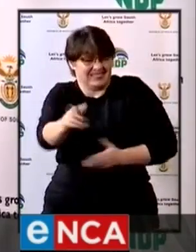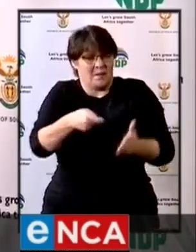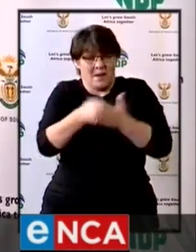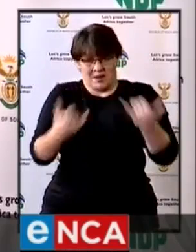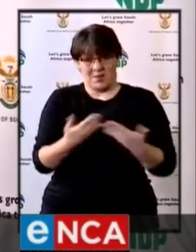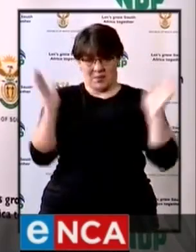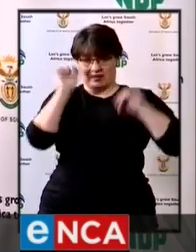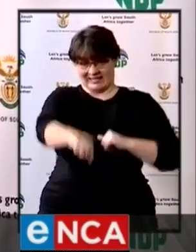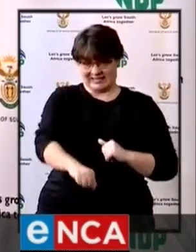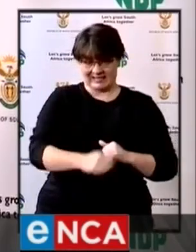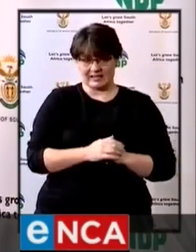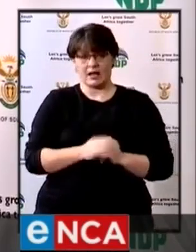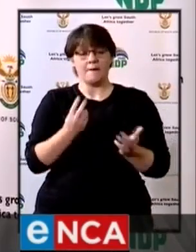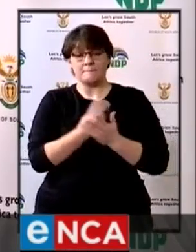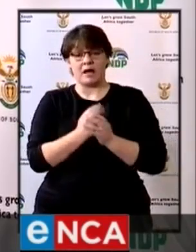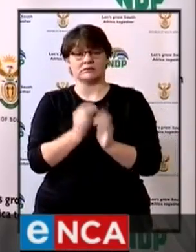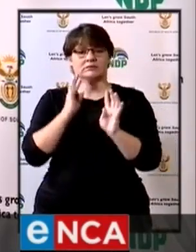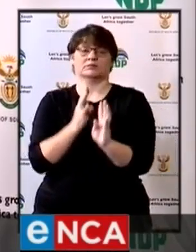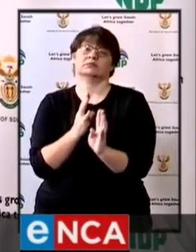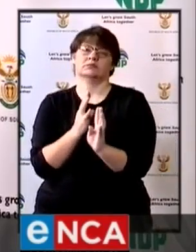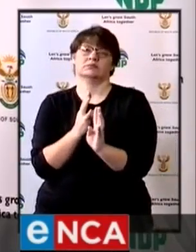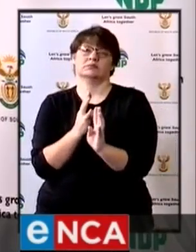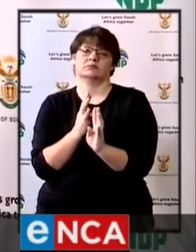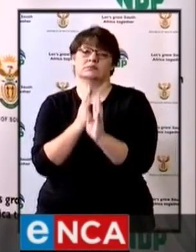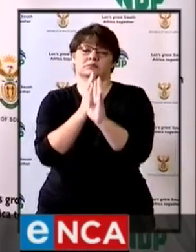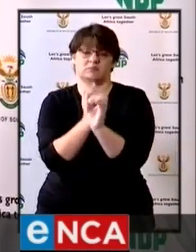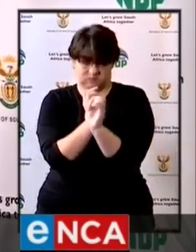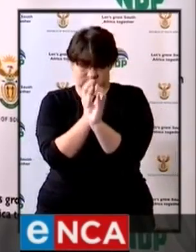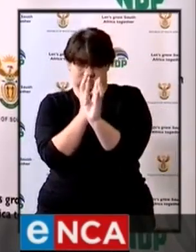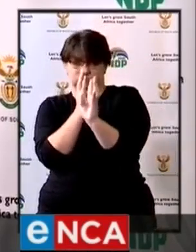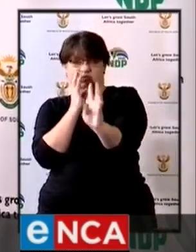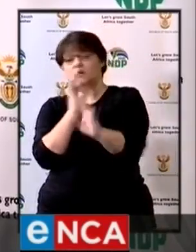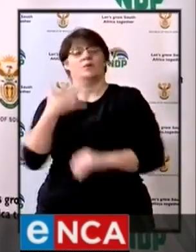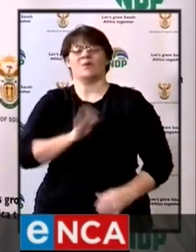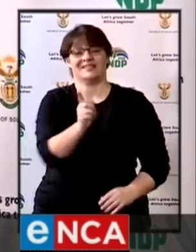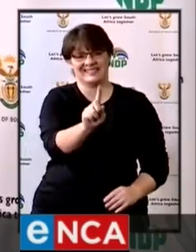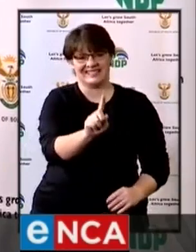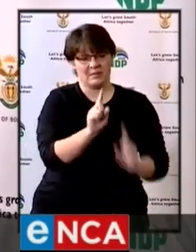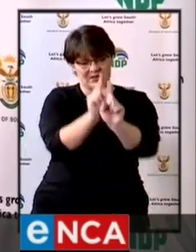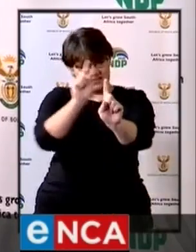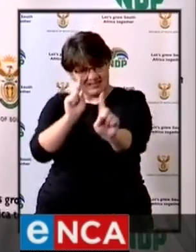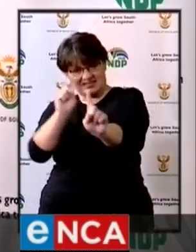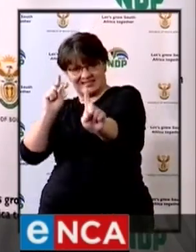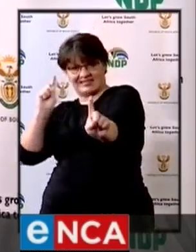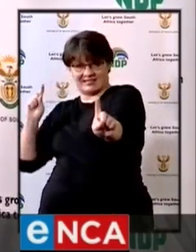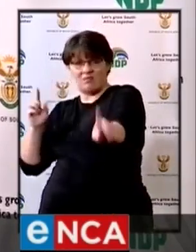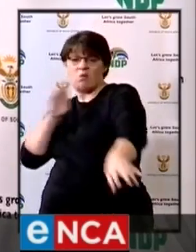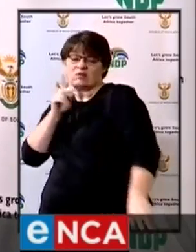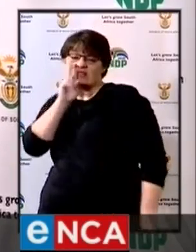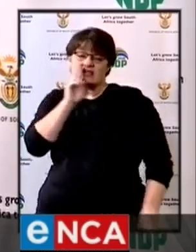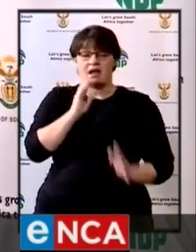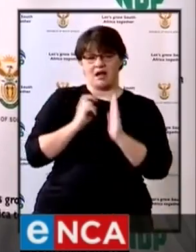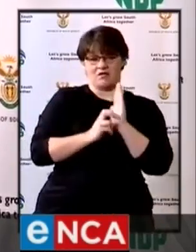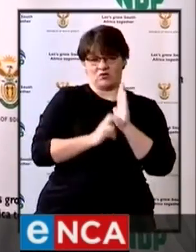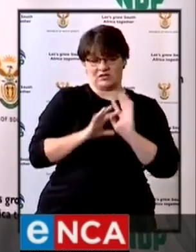people all waiting at the same counter, and these are risks of transmission. On